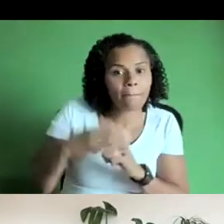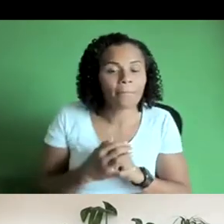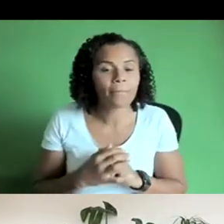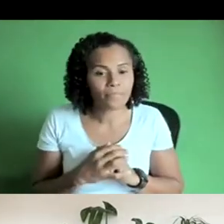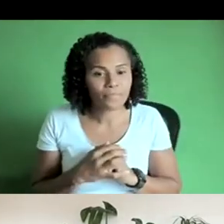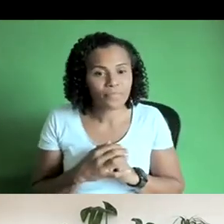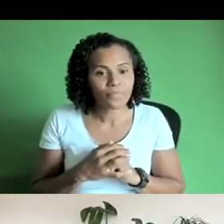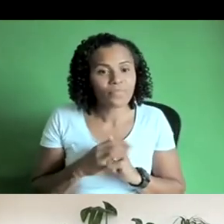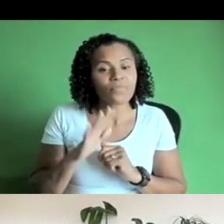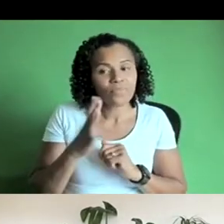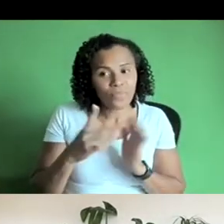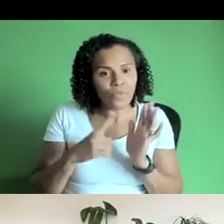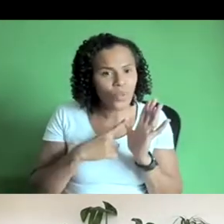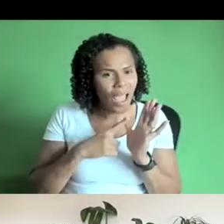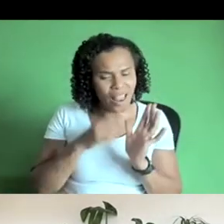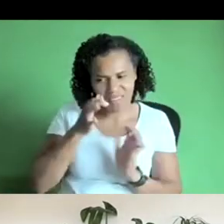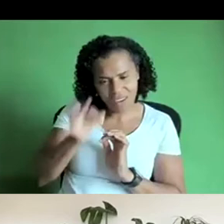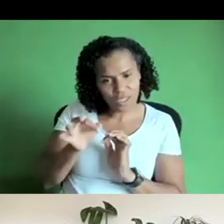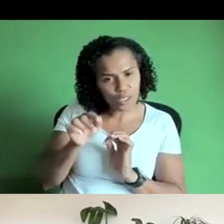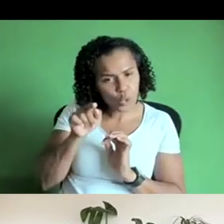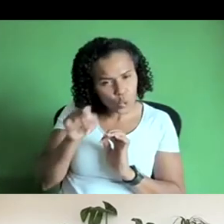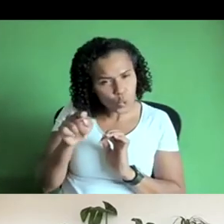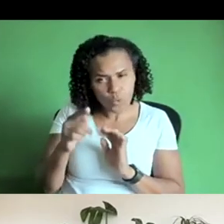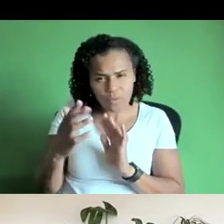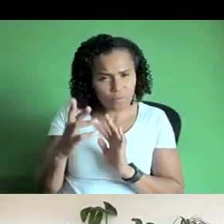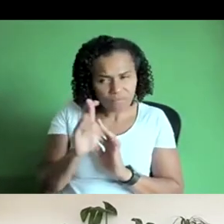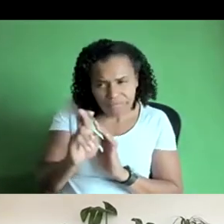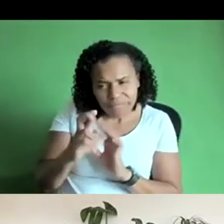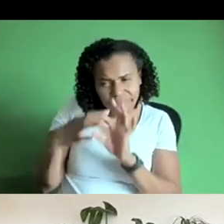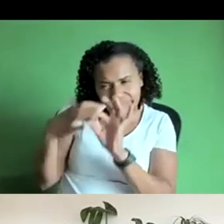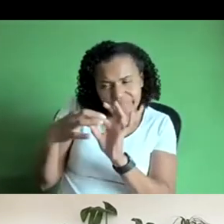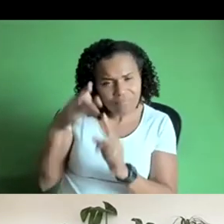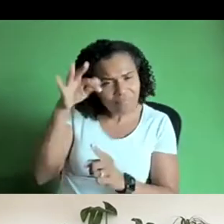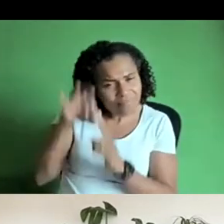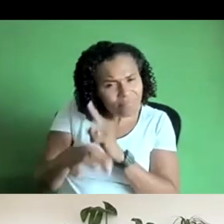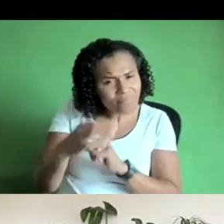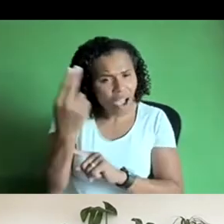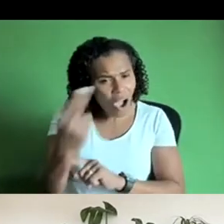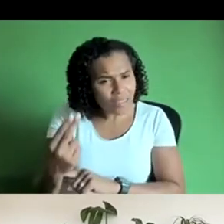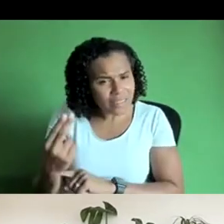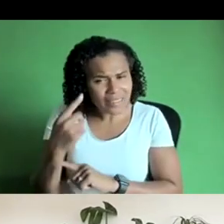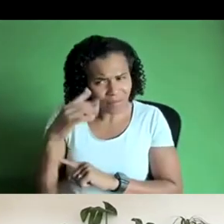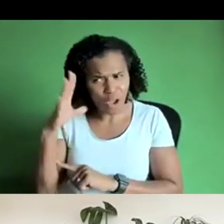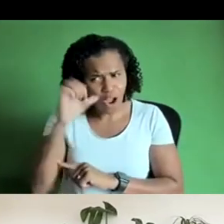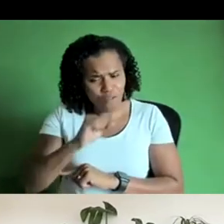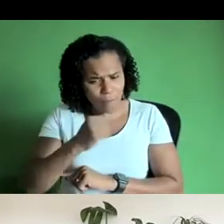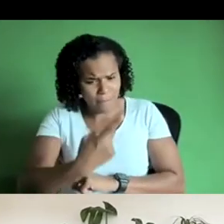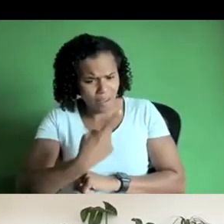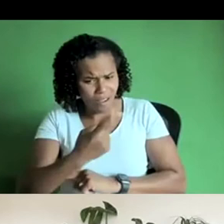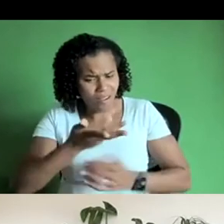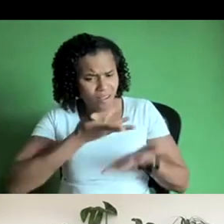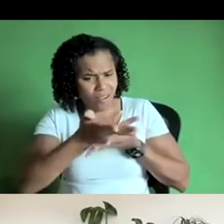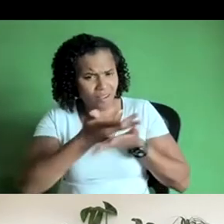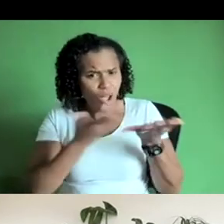quite um closely with with certain artists i remember one of the the first conversations that we had was was at your exhibition at the